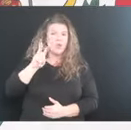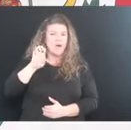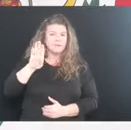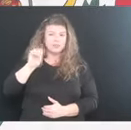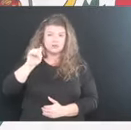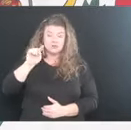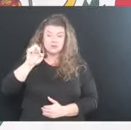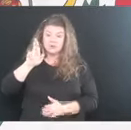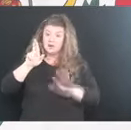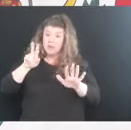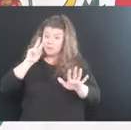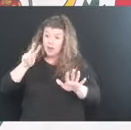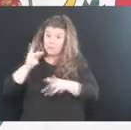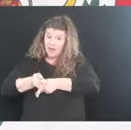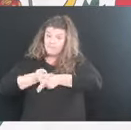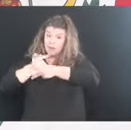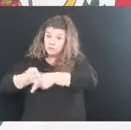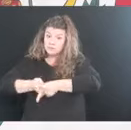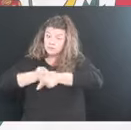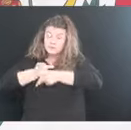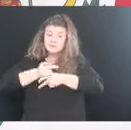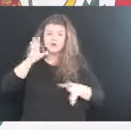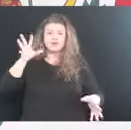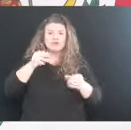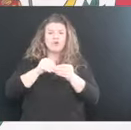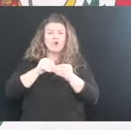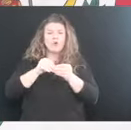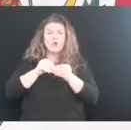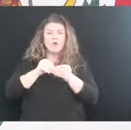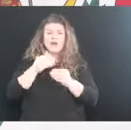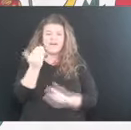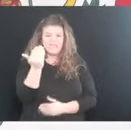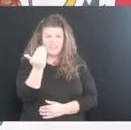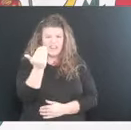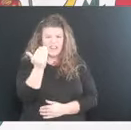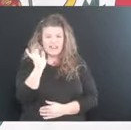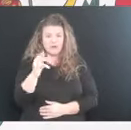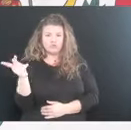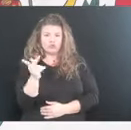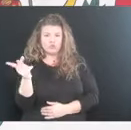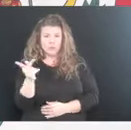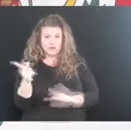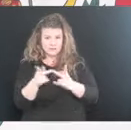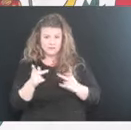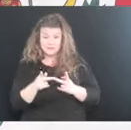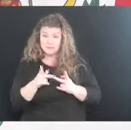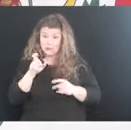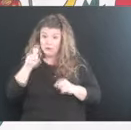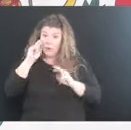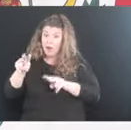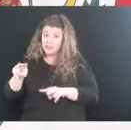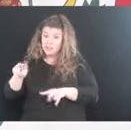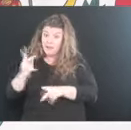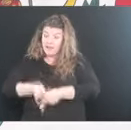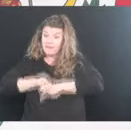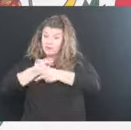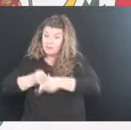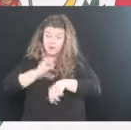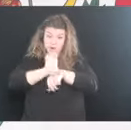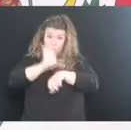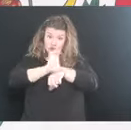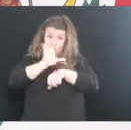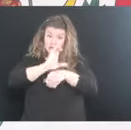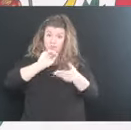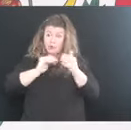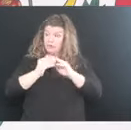We've got to watch that. There's a total cases of 15 in those two counties. We've got to watch this. Church communities